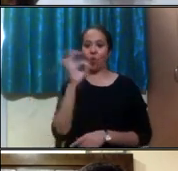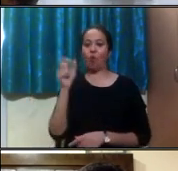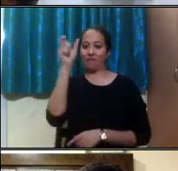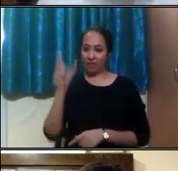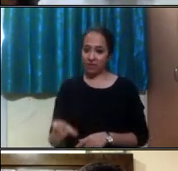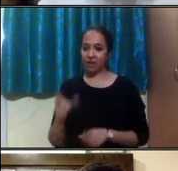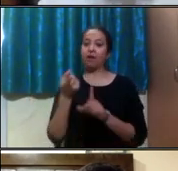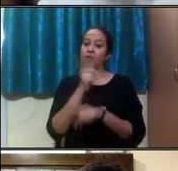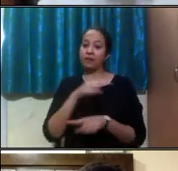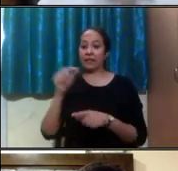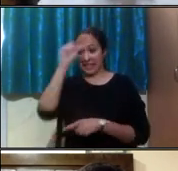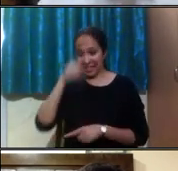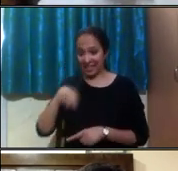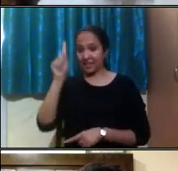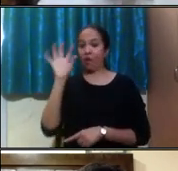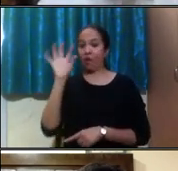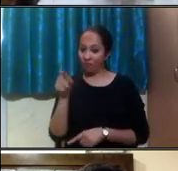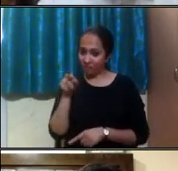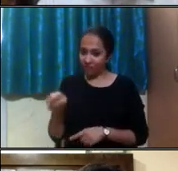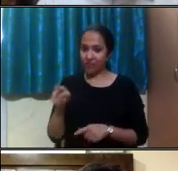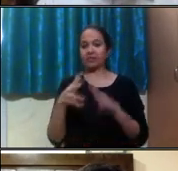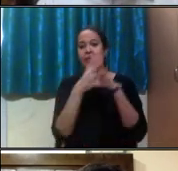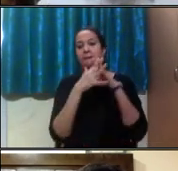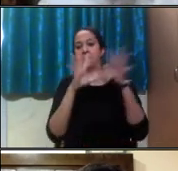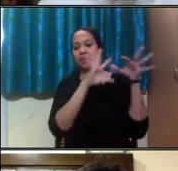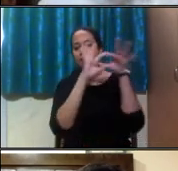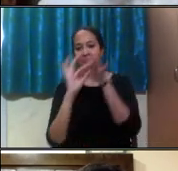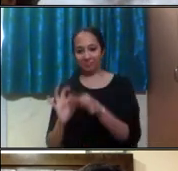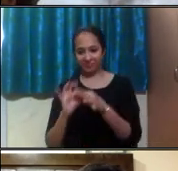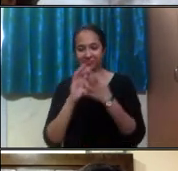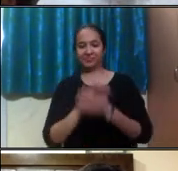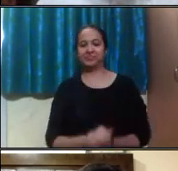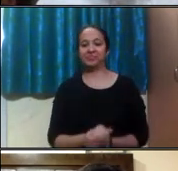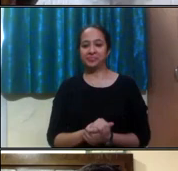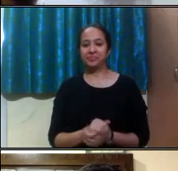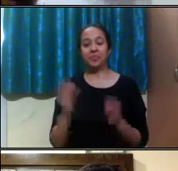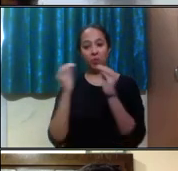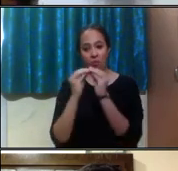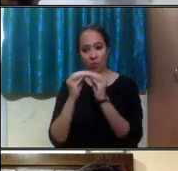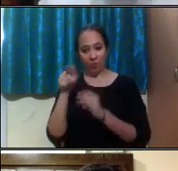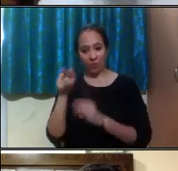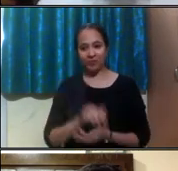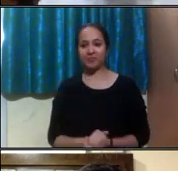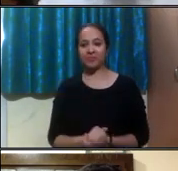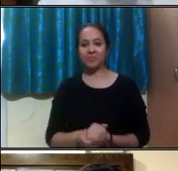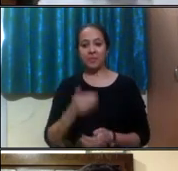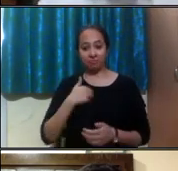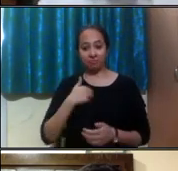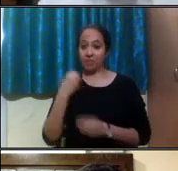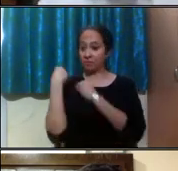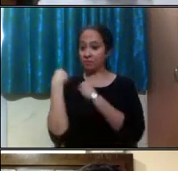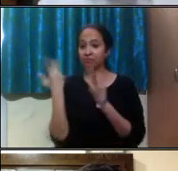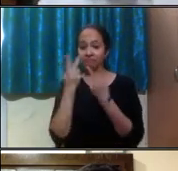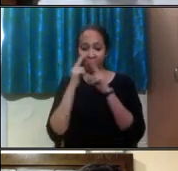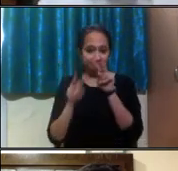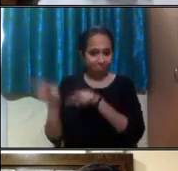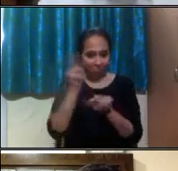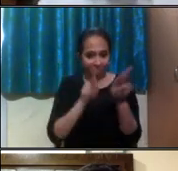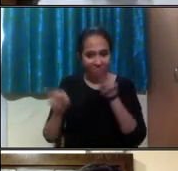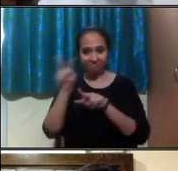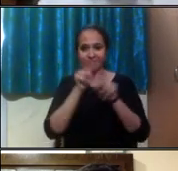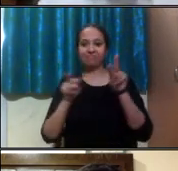States India Educational Foundation Mumbai where I supervise the Fulbright